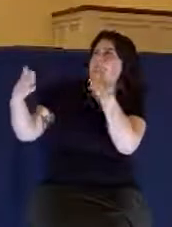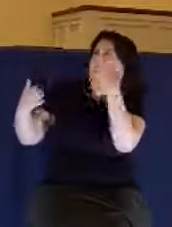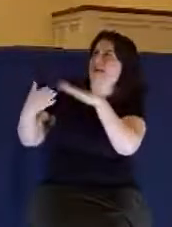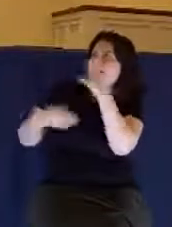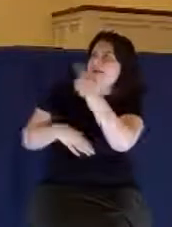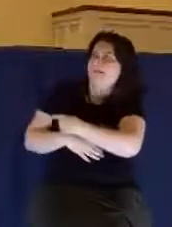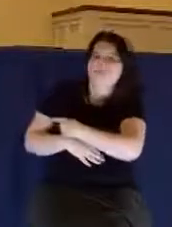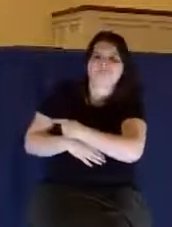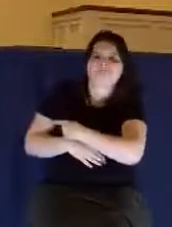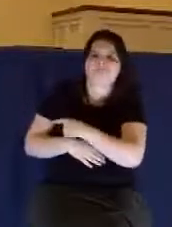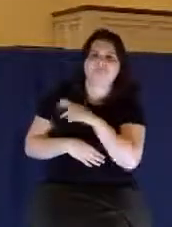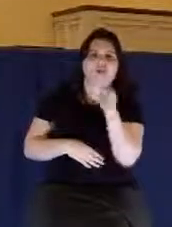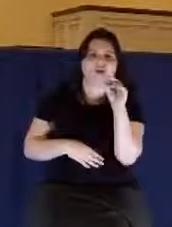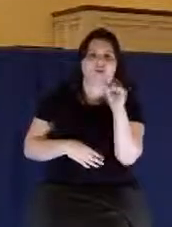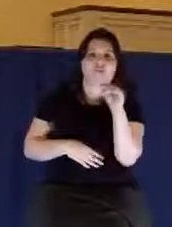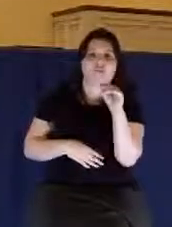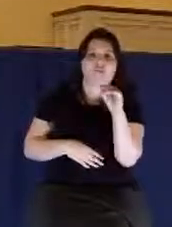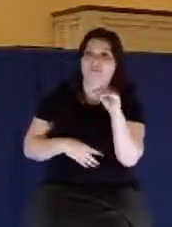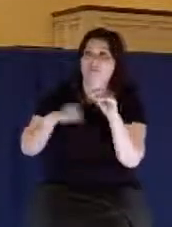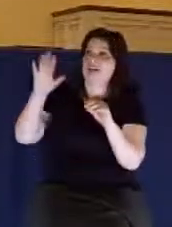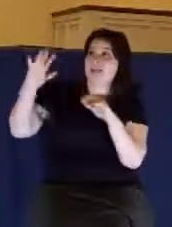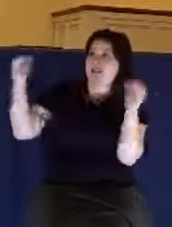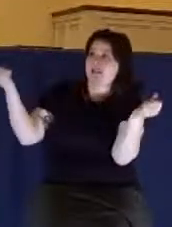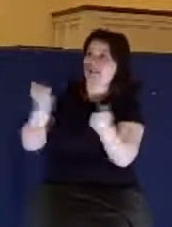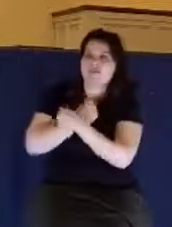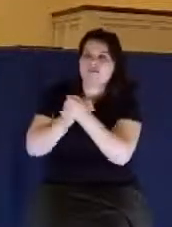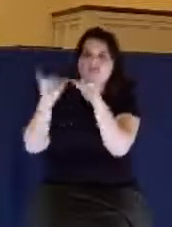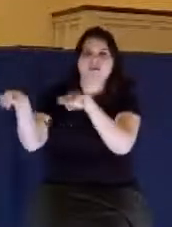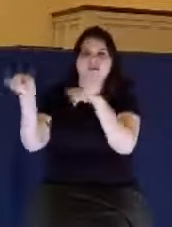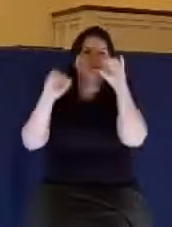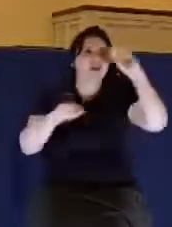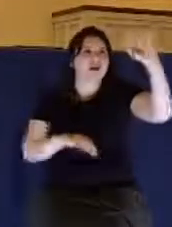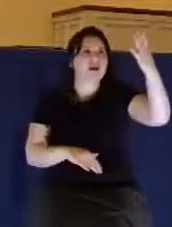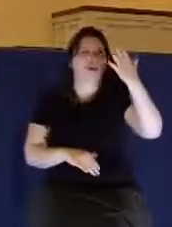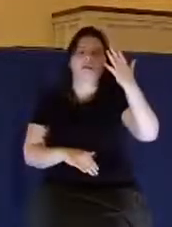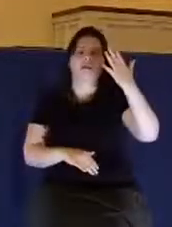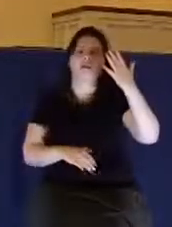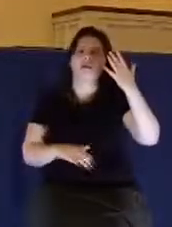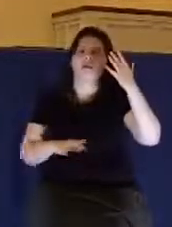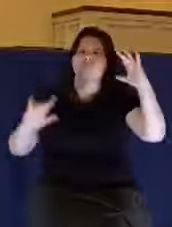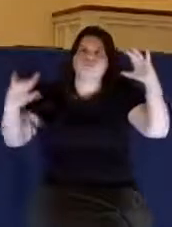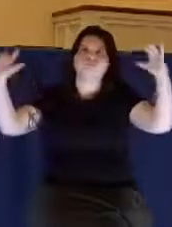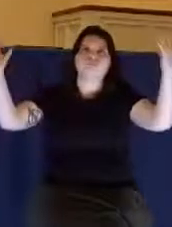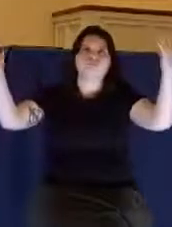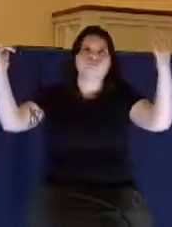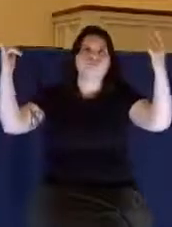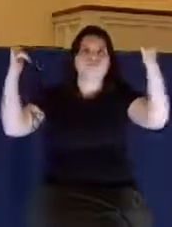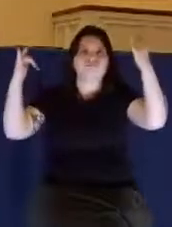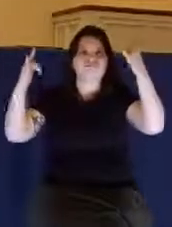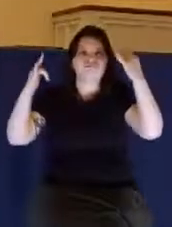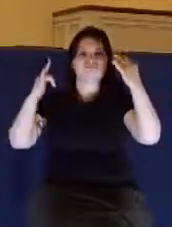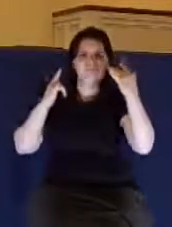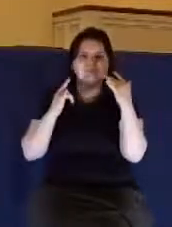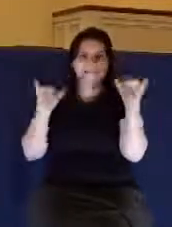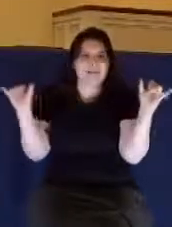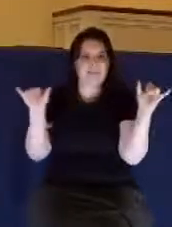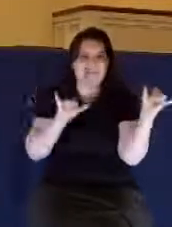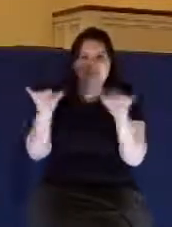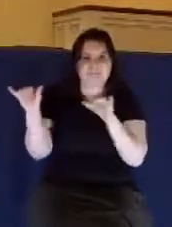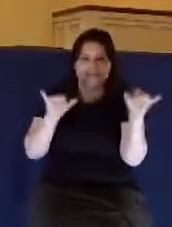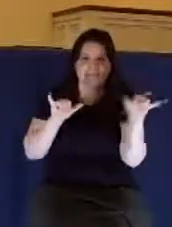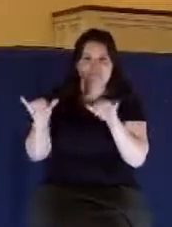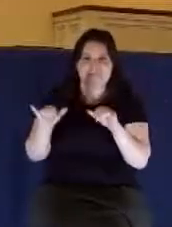But his love, like the sun, is always shining towards you, always, no matter what.